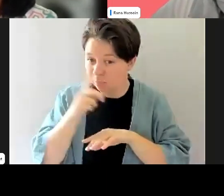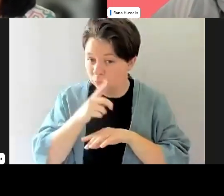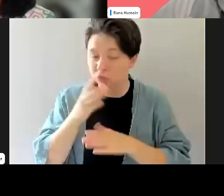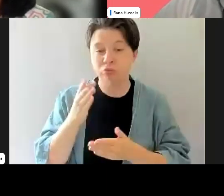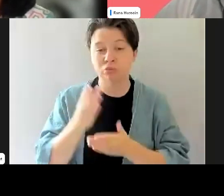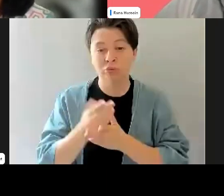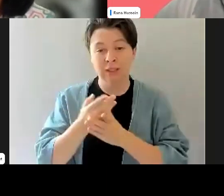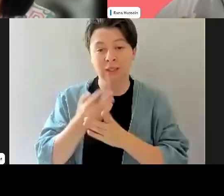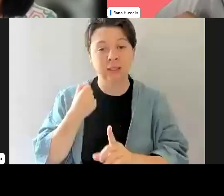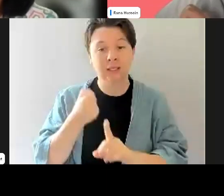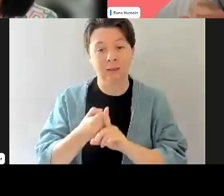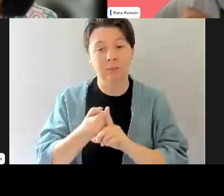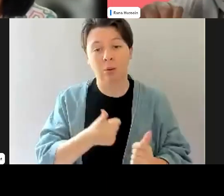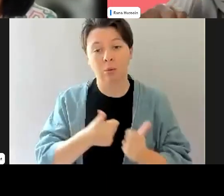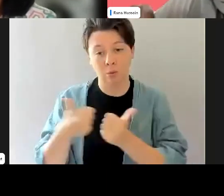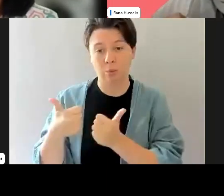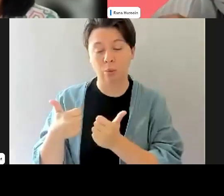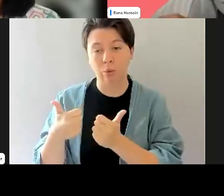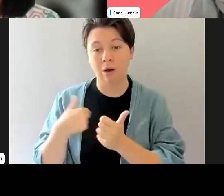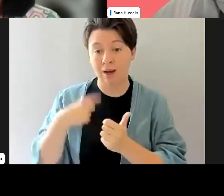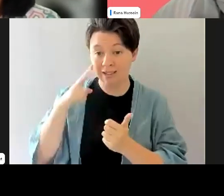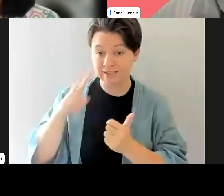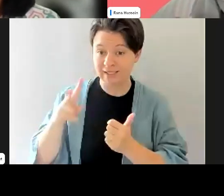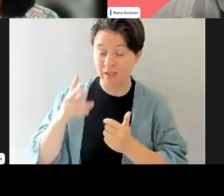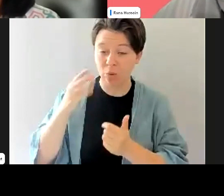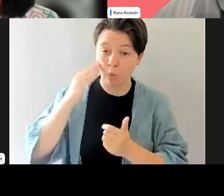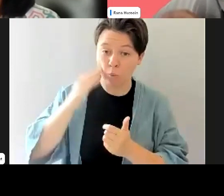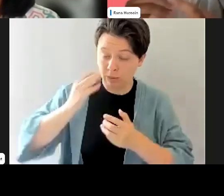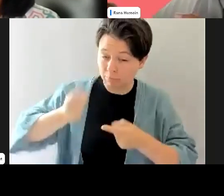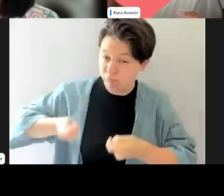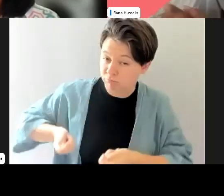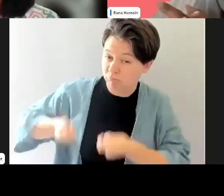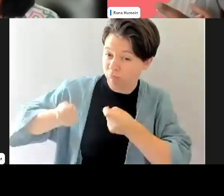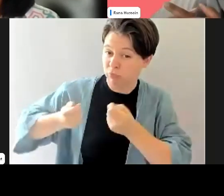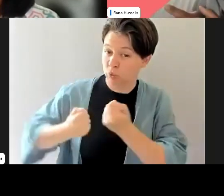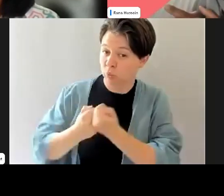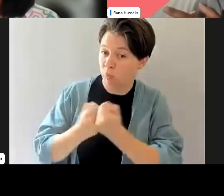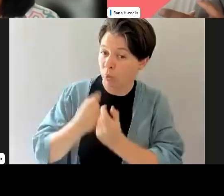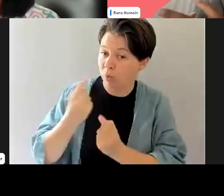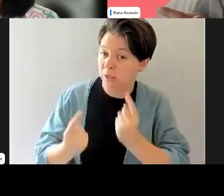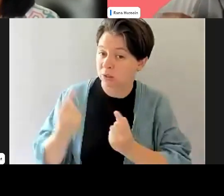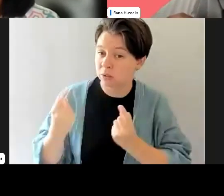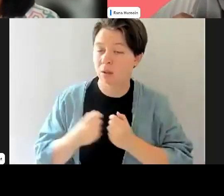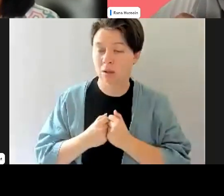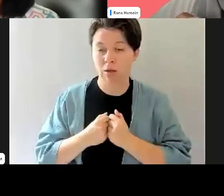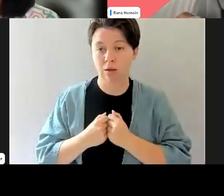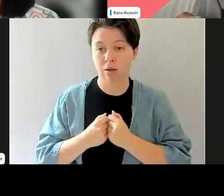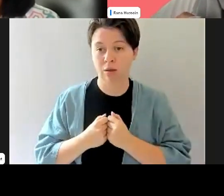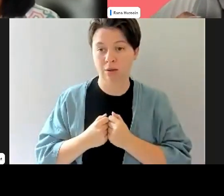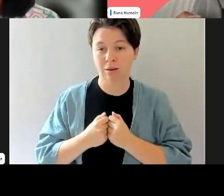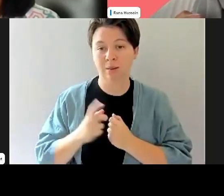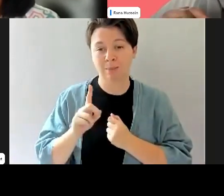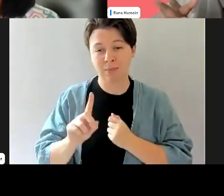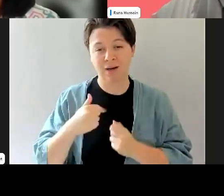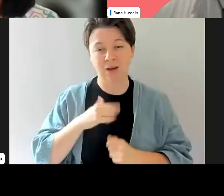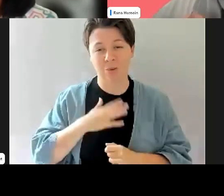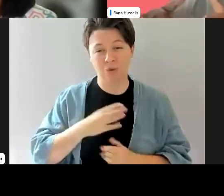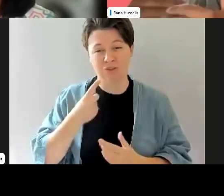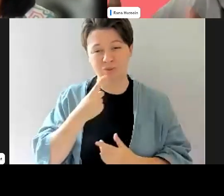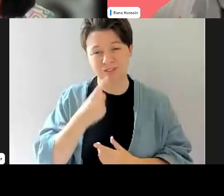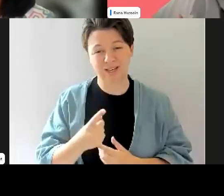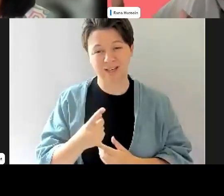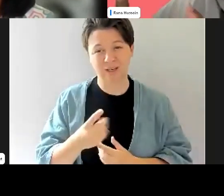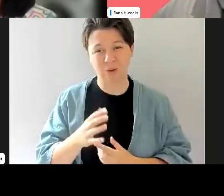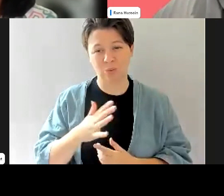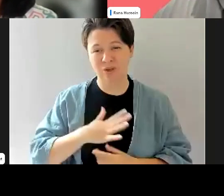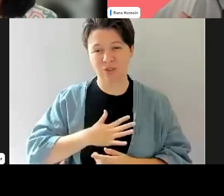dividends. And I see women lifting each other up. Um, again, I would just kind of warn to the fact that we don't also